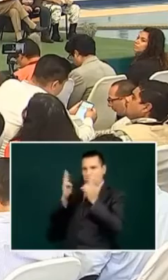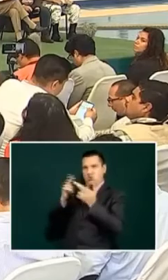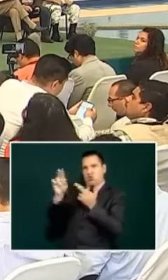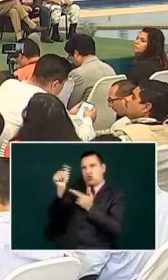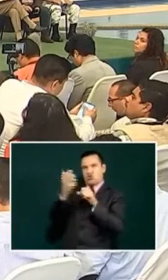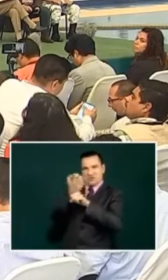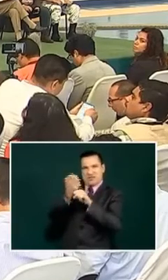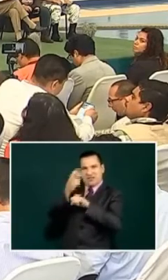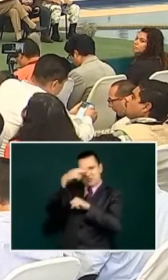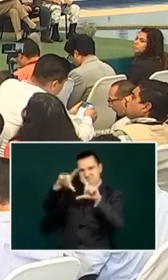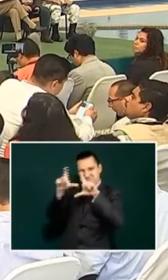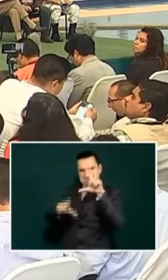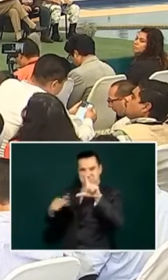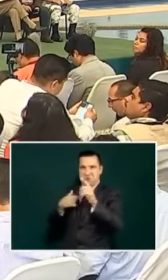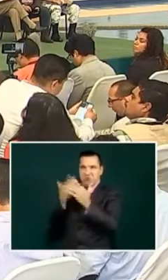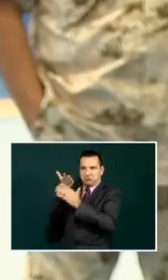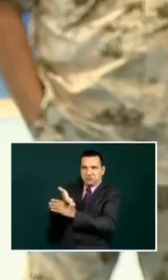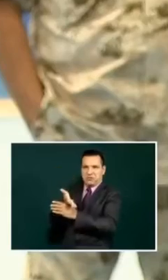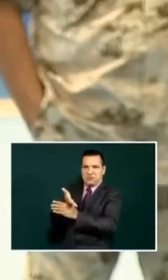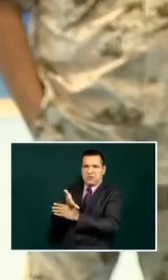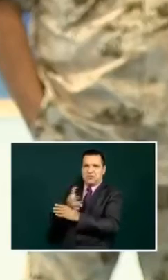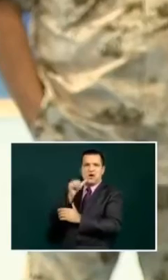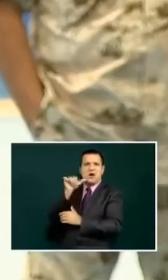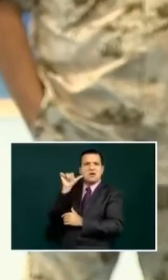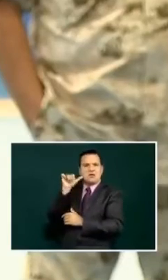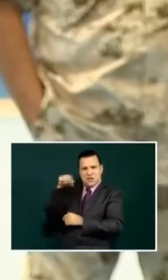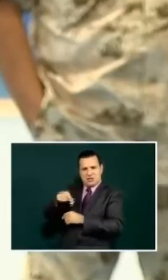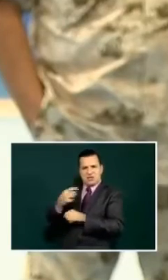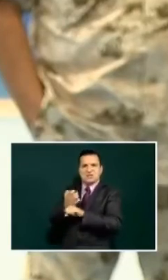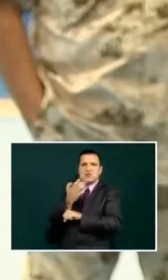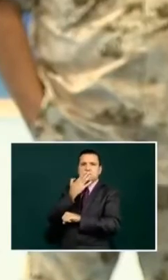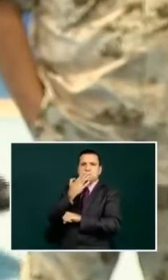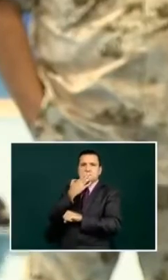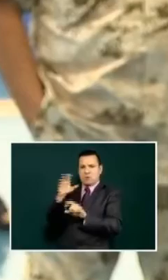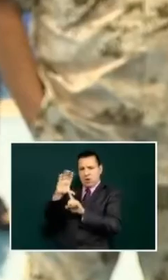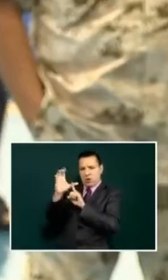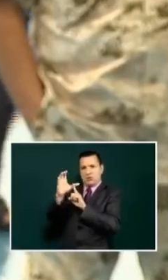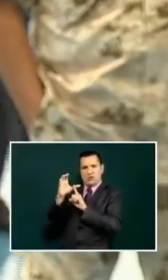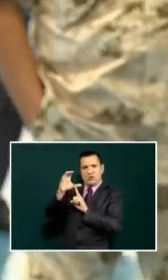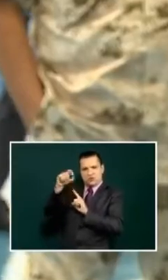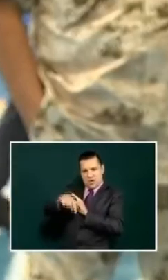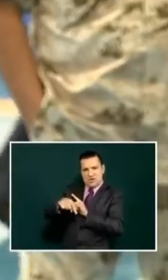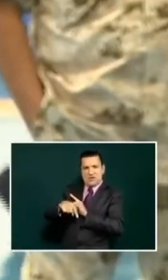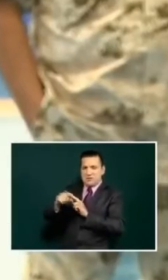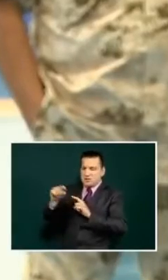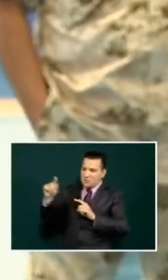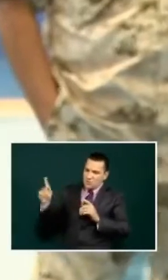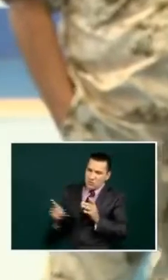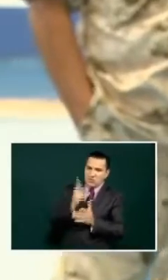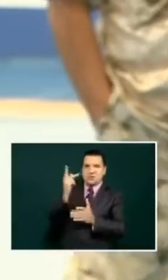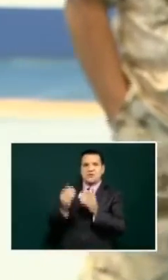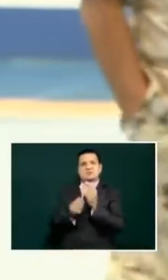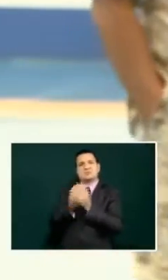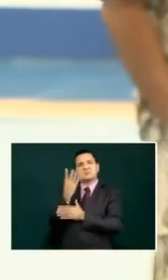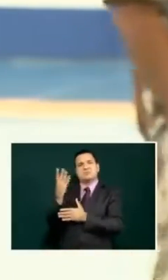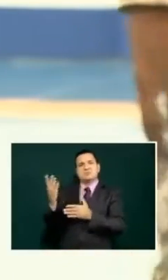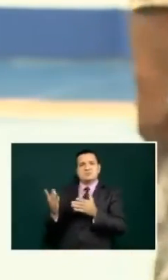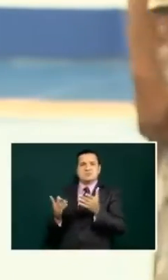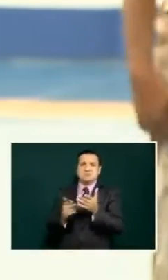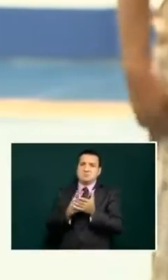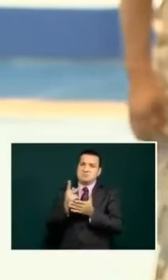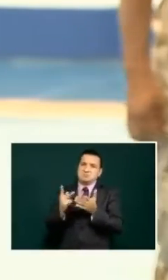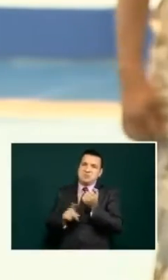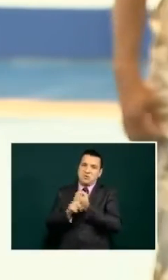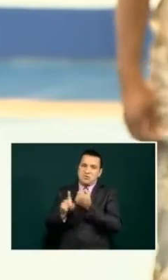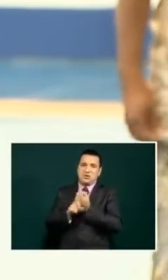question but yesterday in the state in local congress they gave a new success